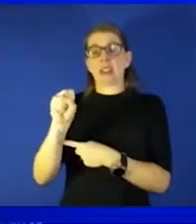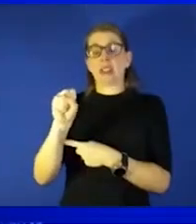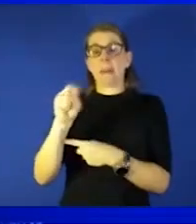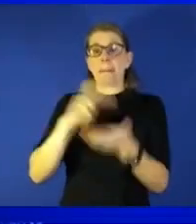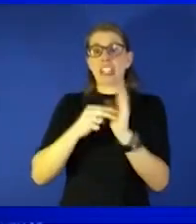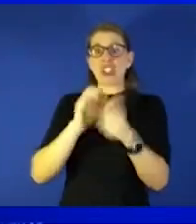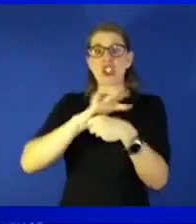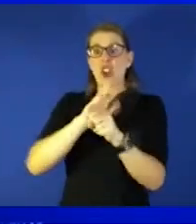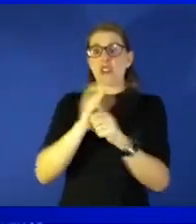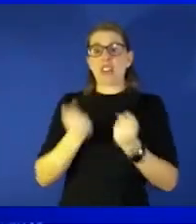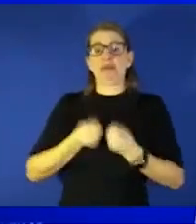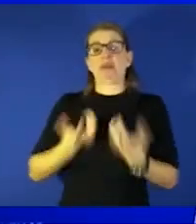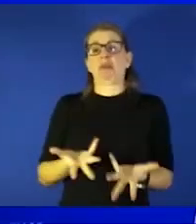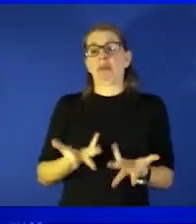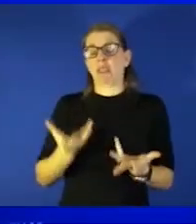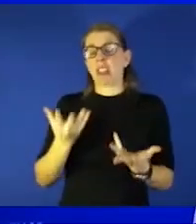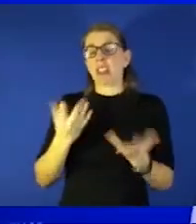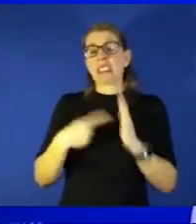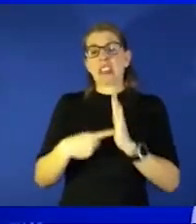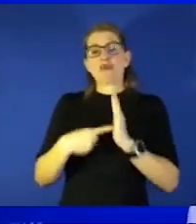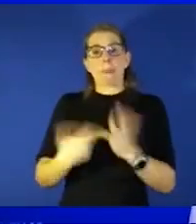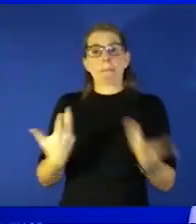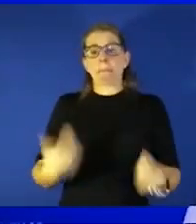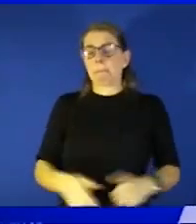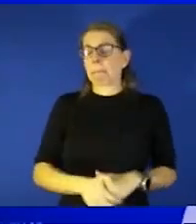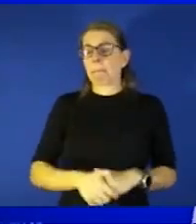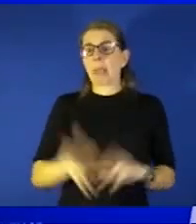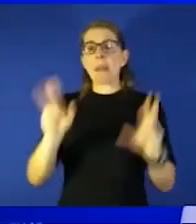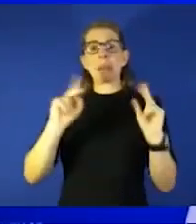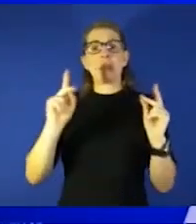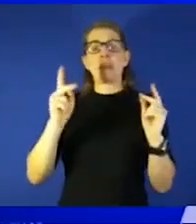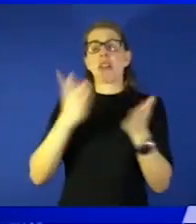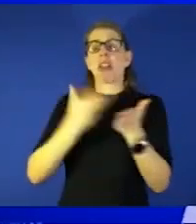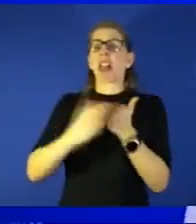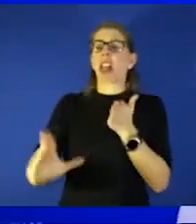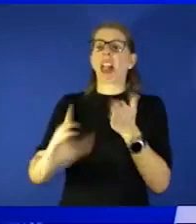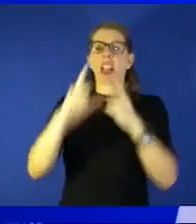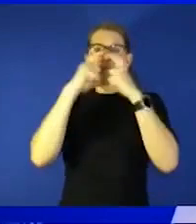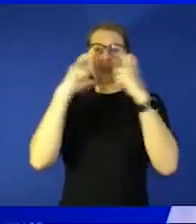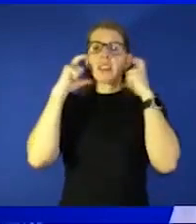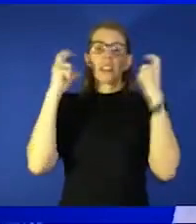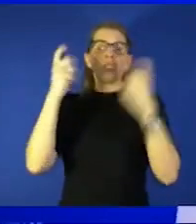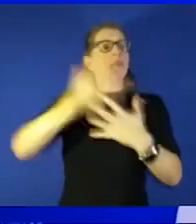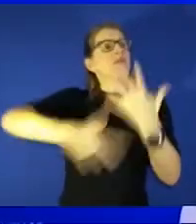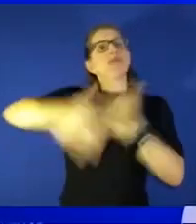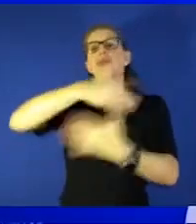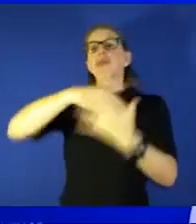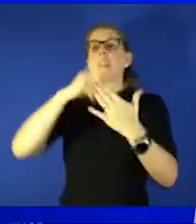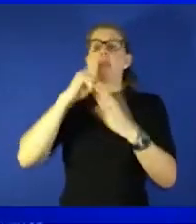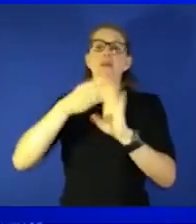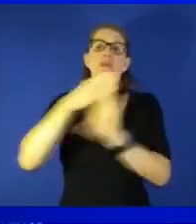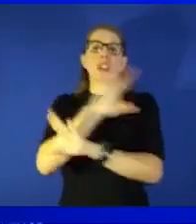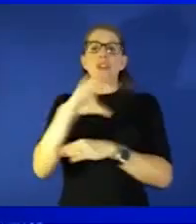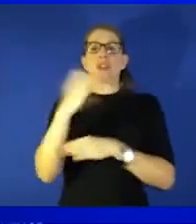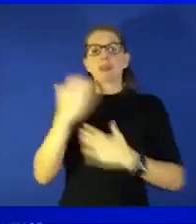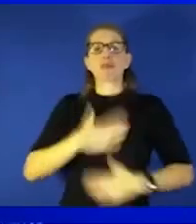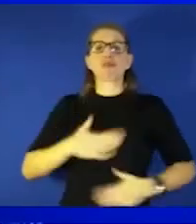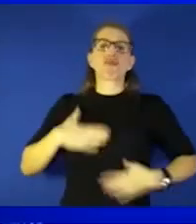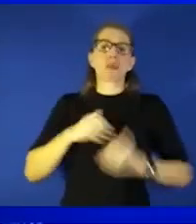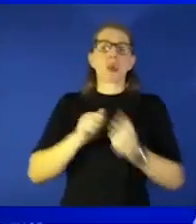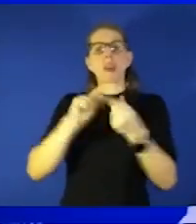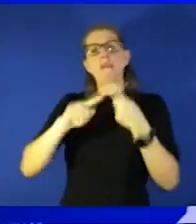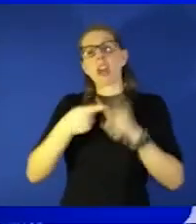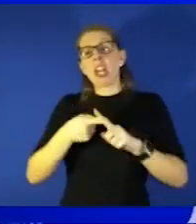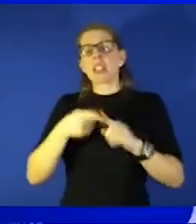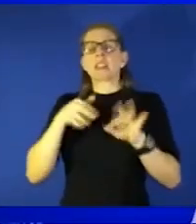masks and you can see it it's evident out there in the public people are out gathering for pre-Christmas get-togethers with friends and other